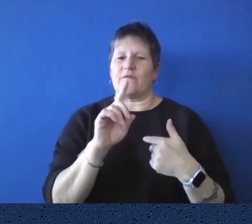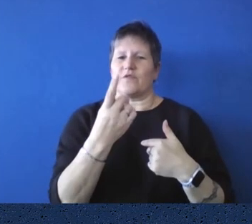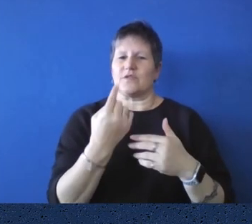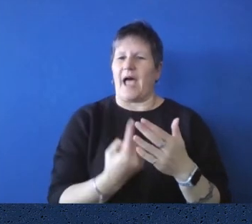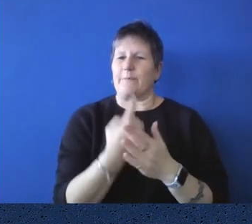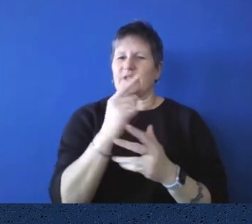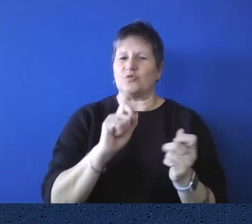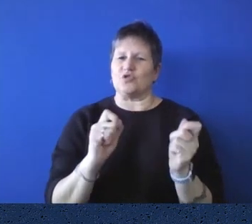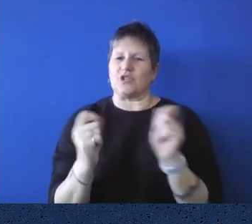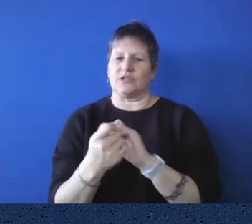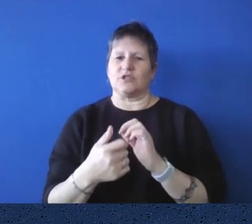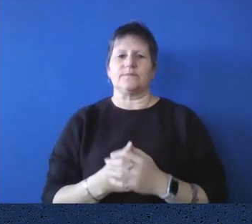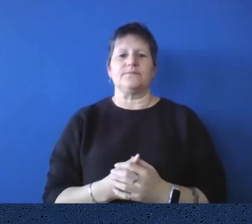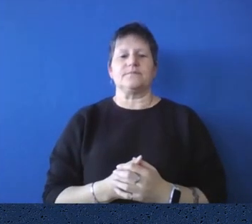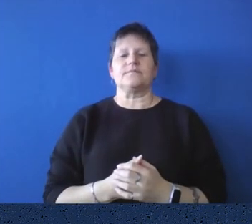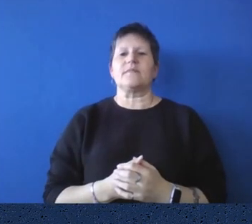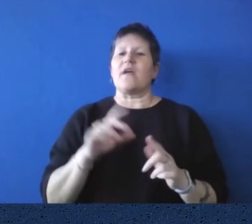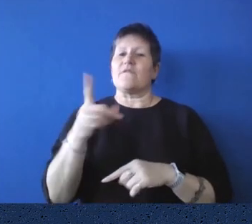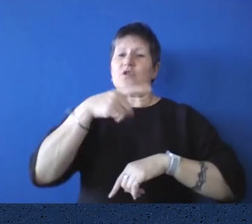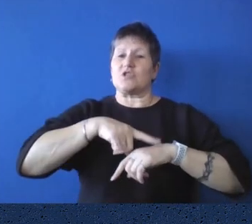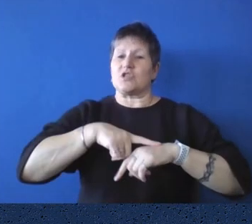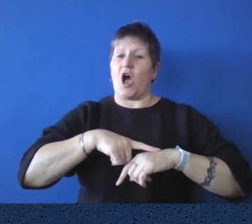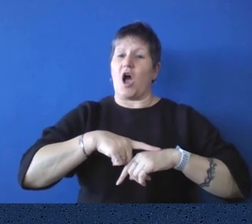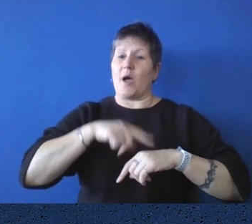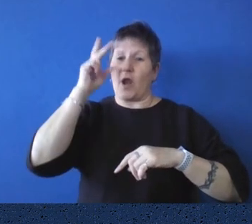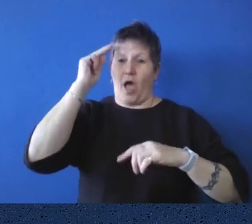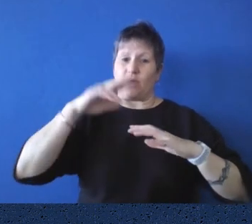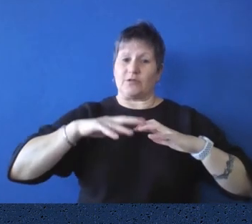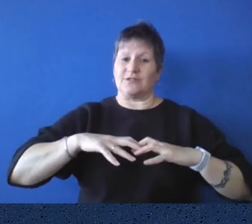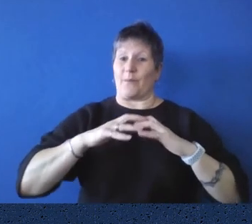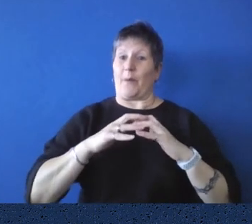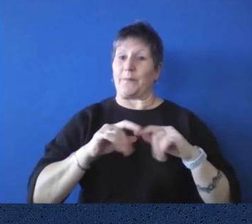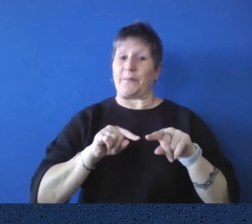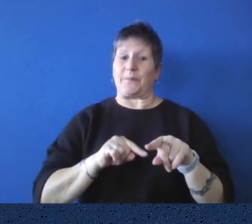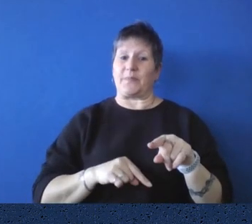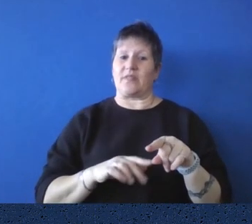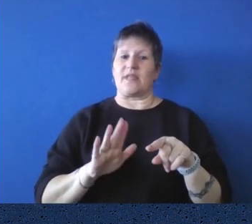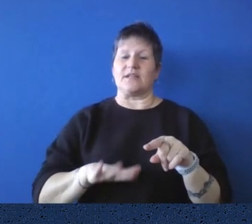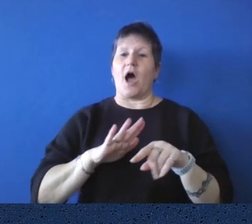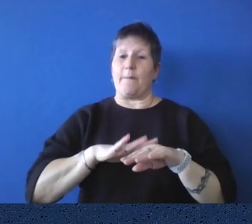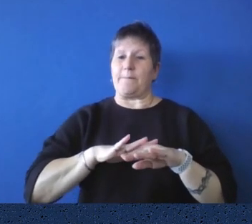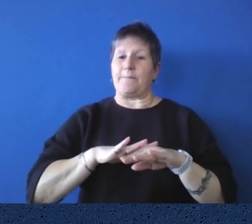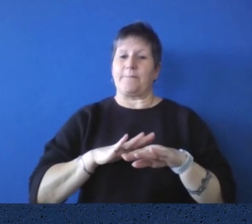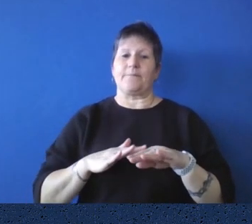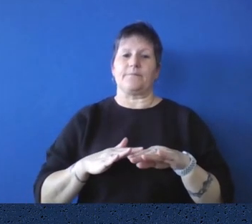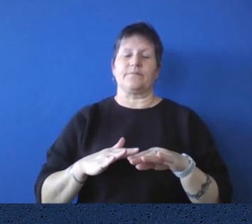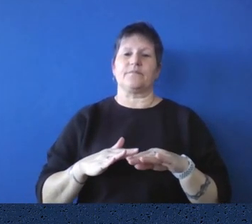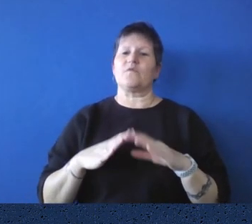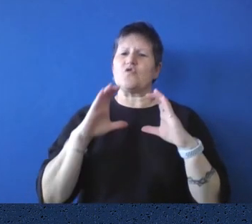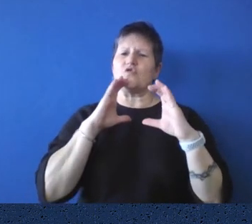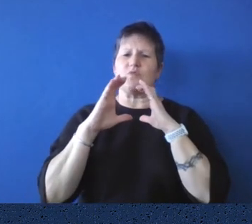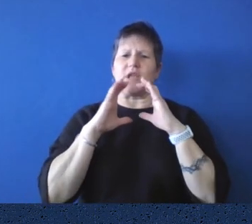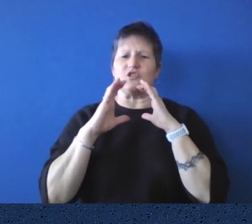Well, when the library was established, um, at that time, of course, a lot of, uh, communication was done